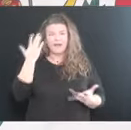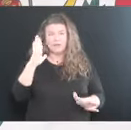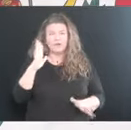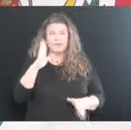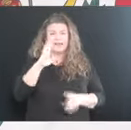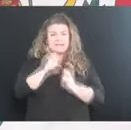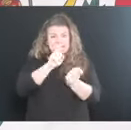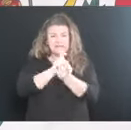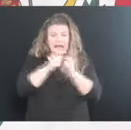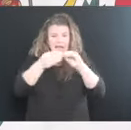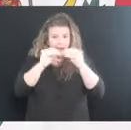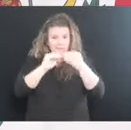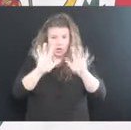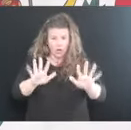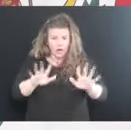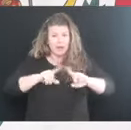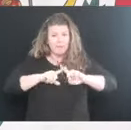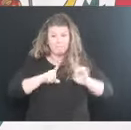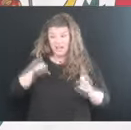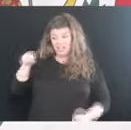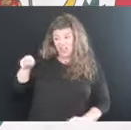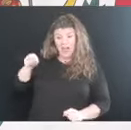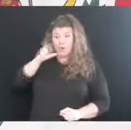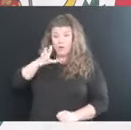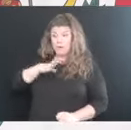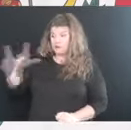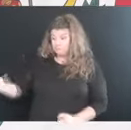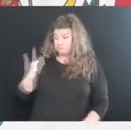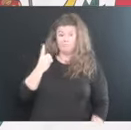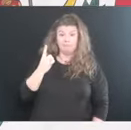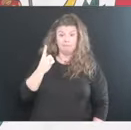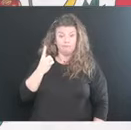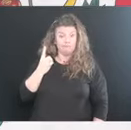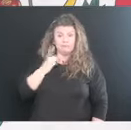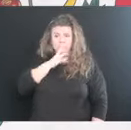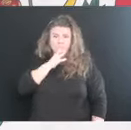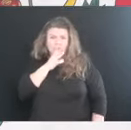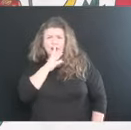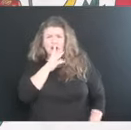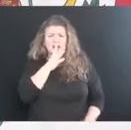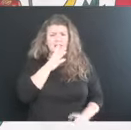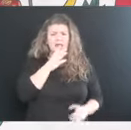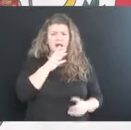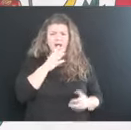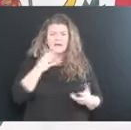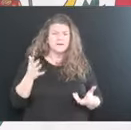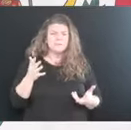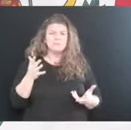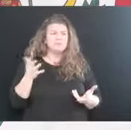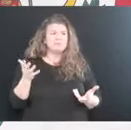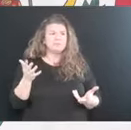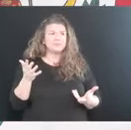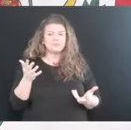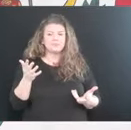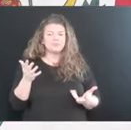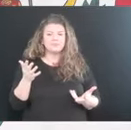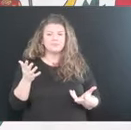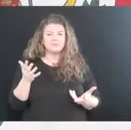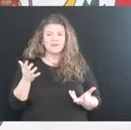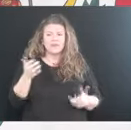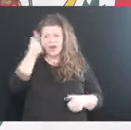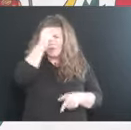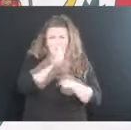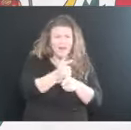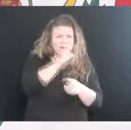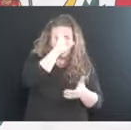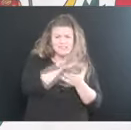but she said, uh, she was talking about it. I'm not even going to tell you, you know, a brother,